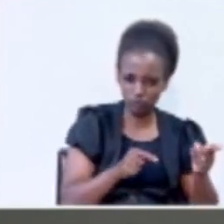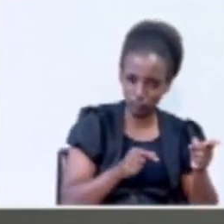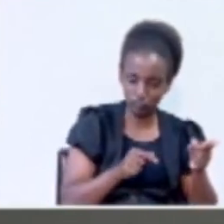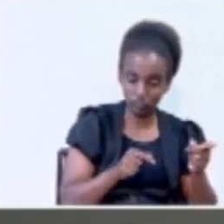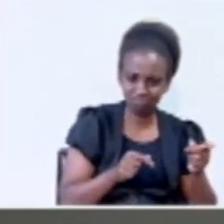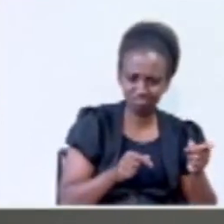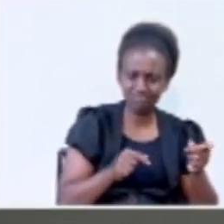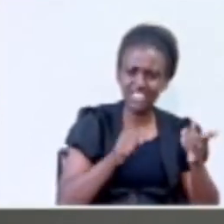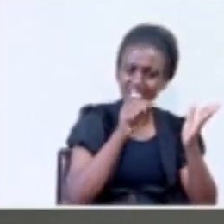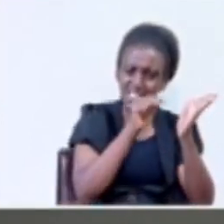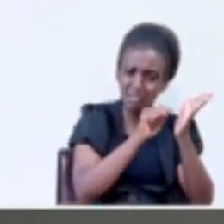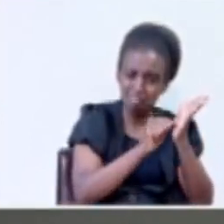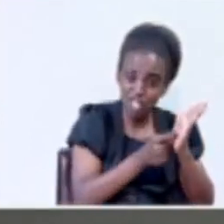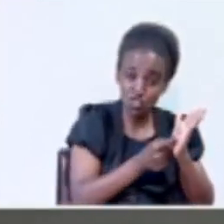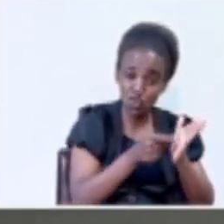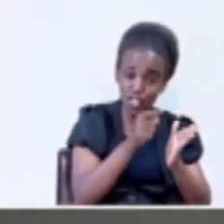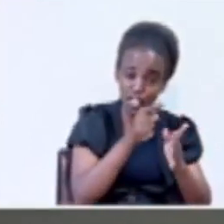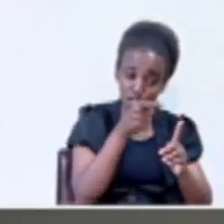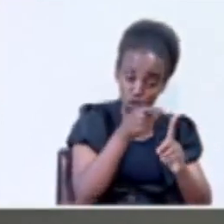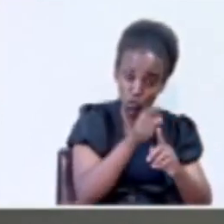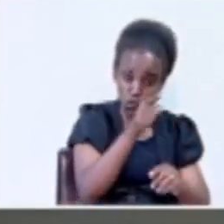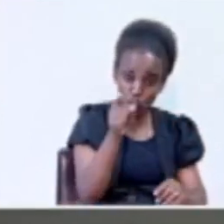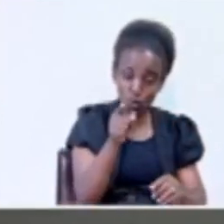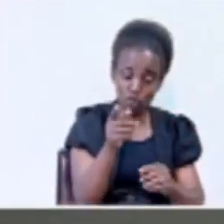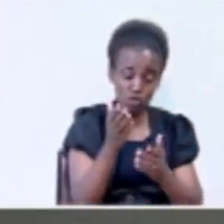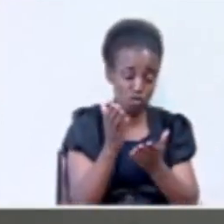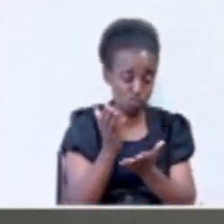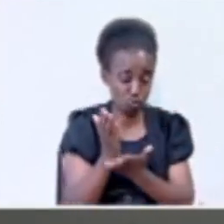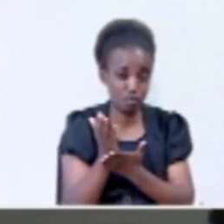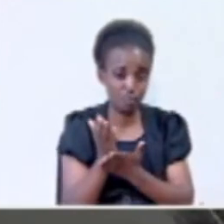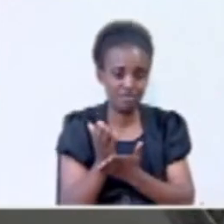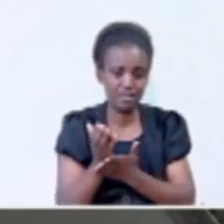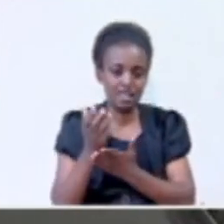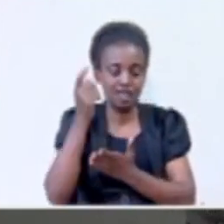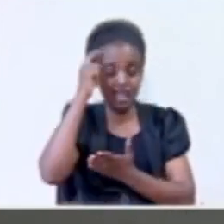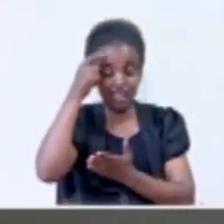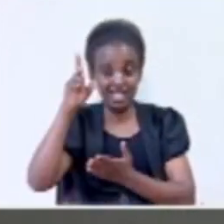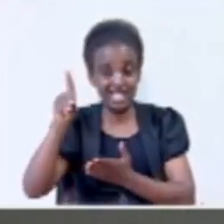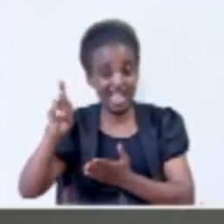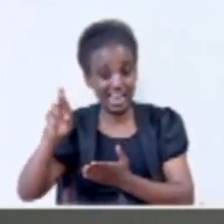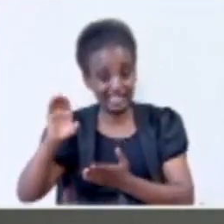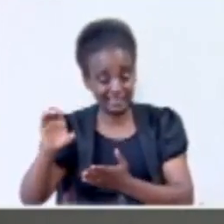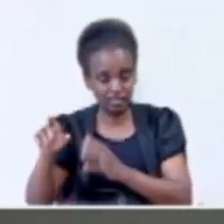I mentioned to you that, fortunately, we have a government in DRC